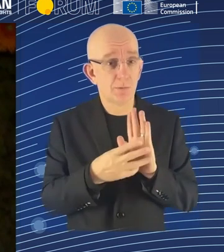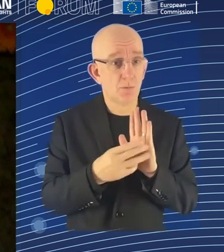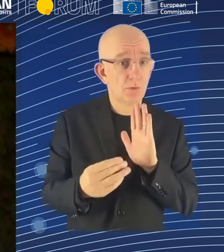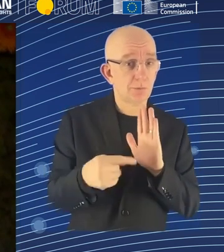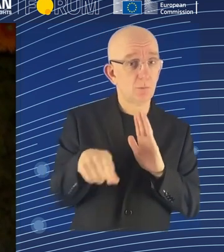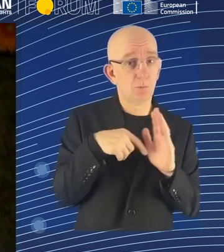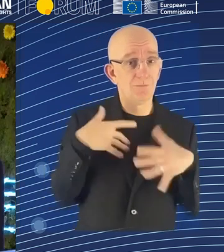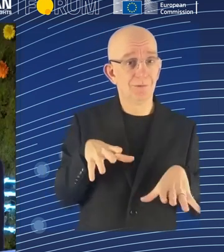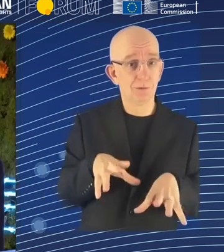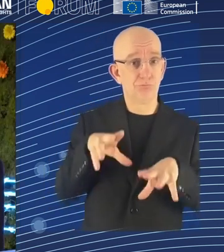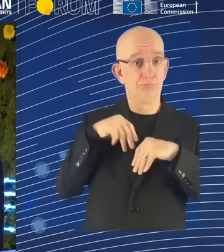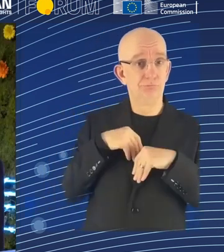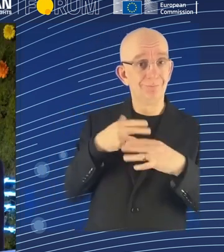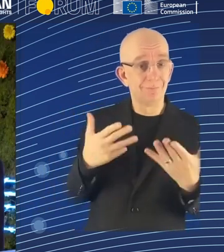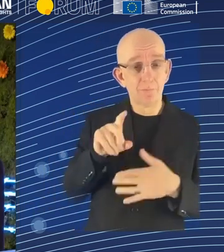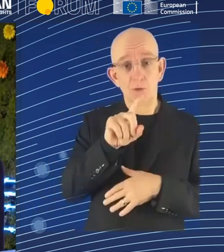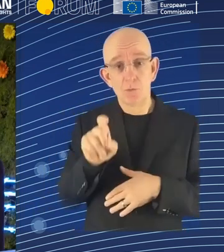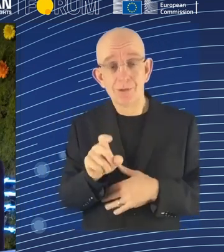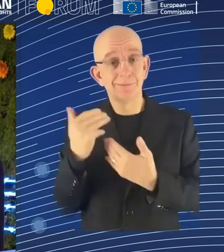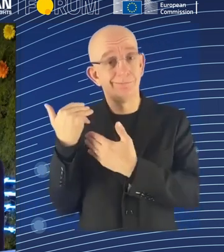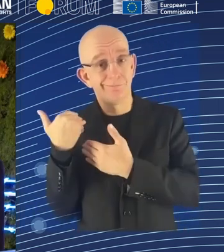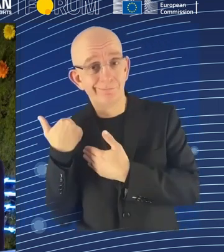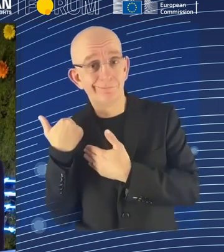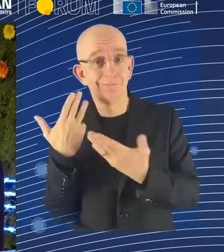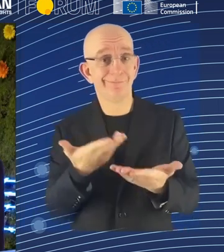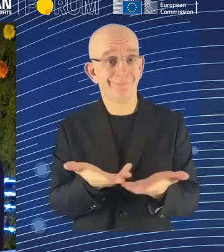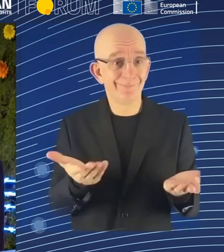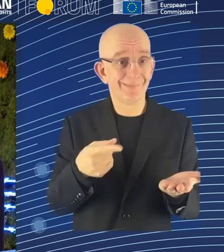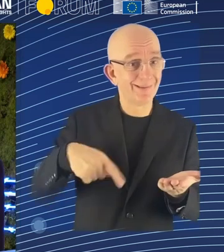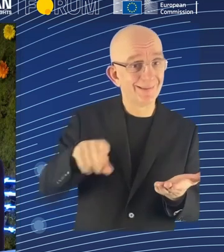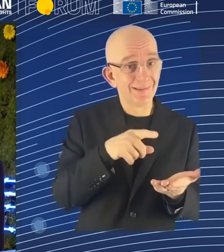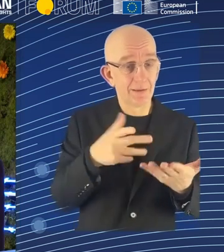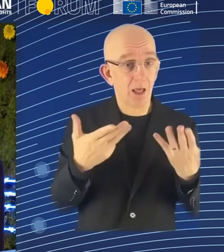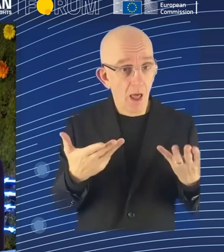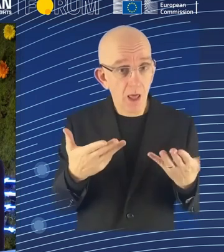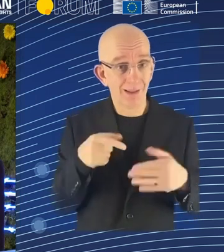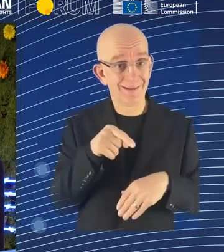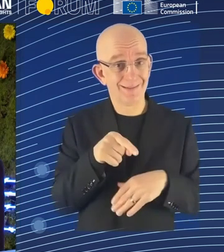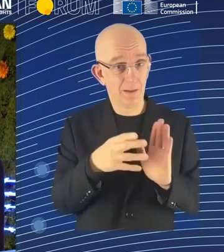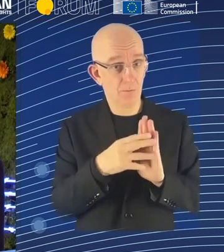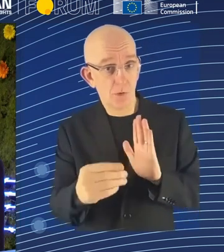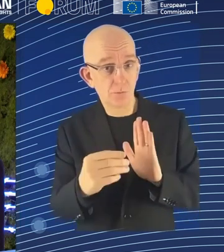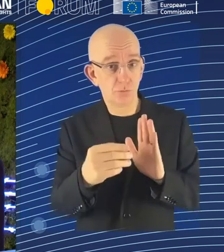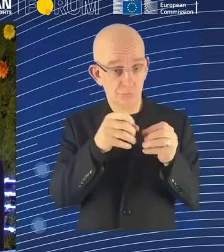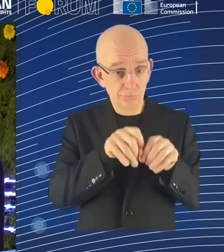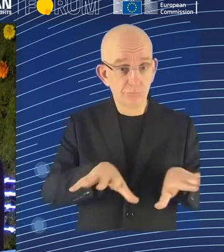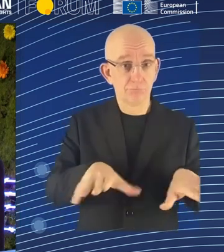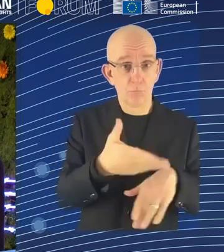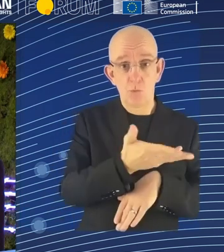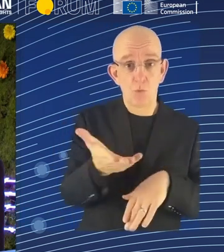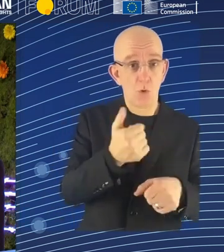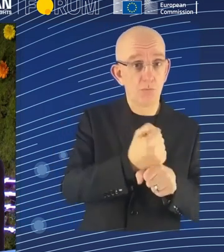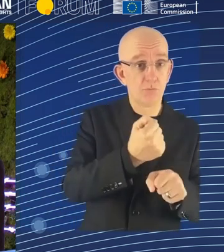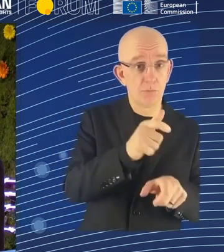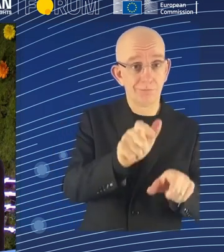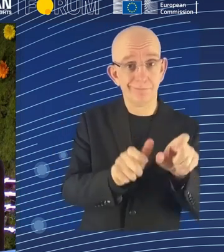joint liability. And I think any framework going forward has to have that, both to the labor subcontractors and then to the vendors. So there's